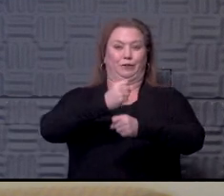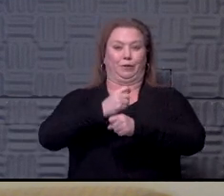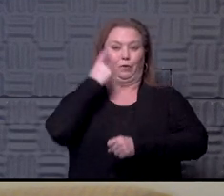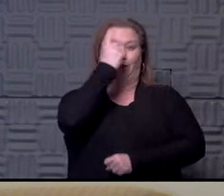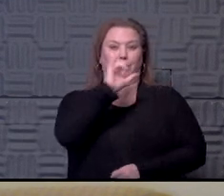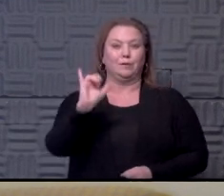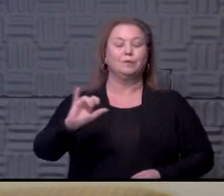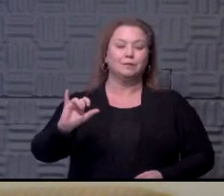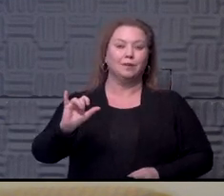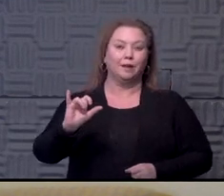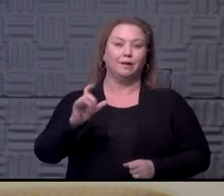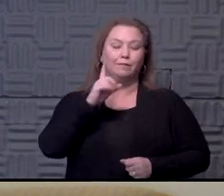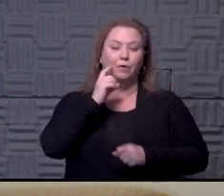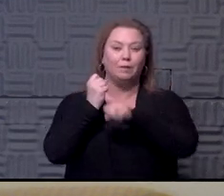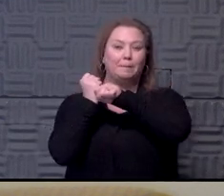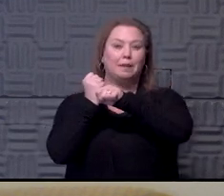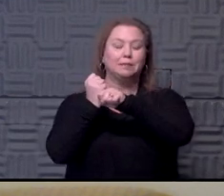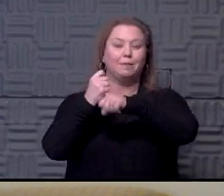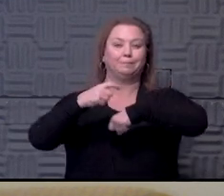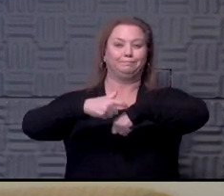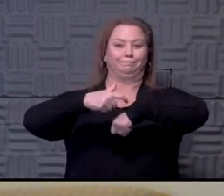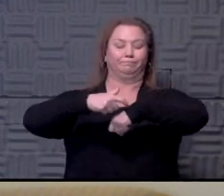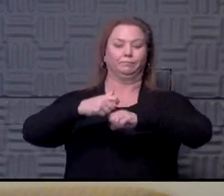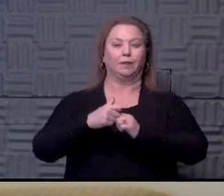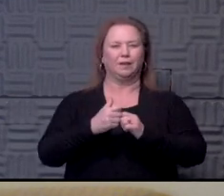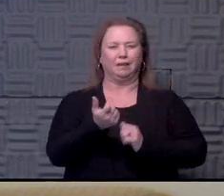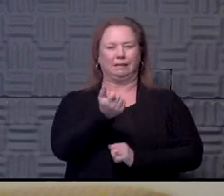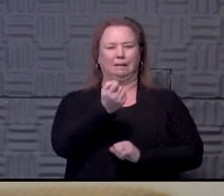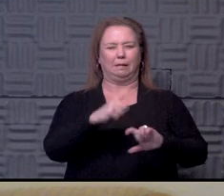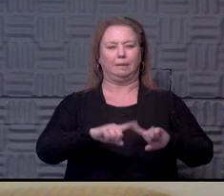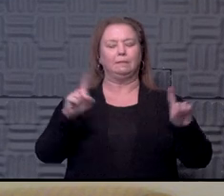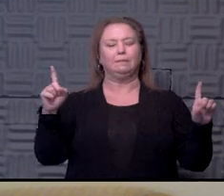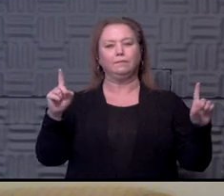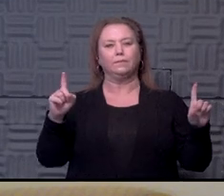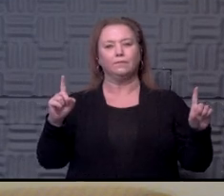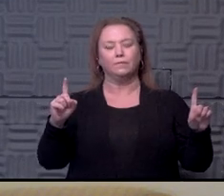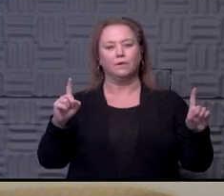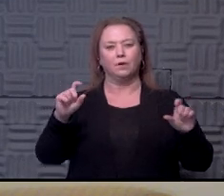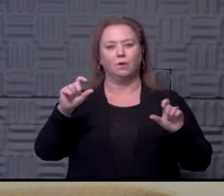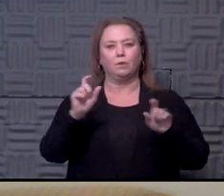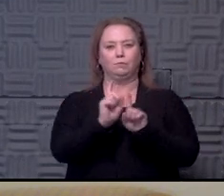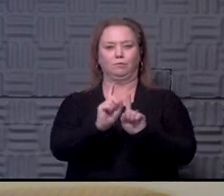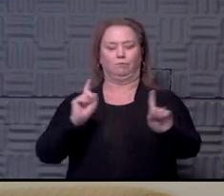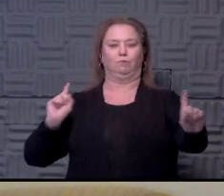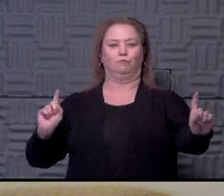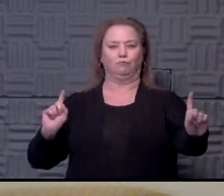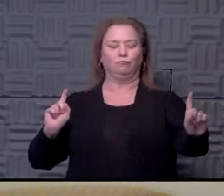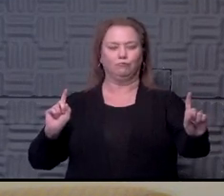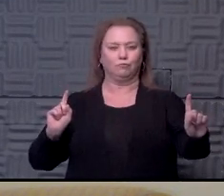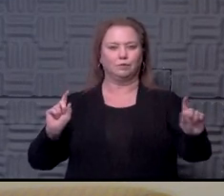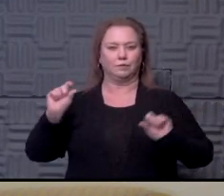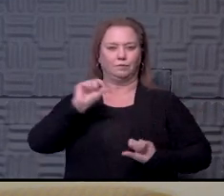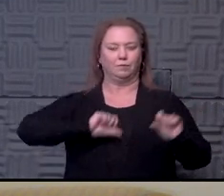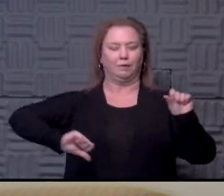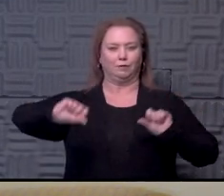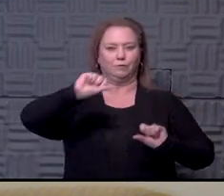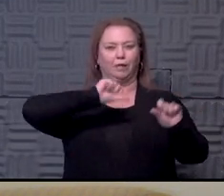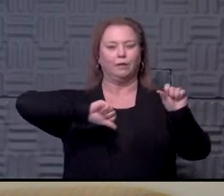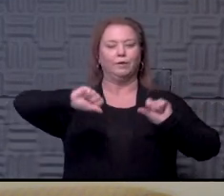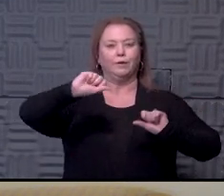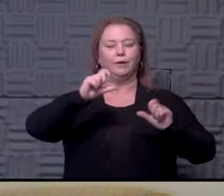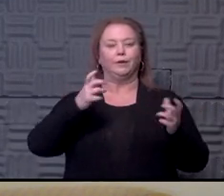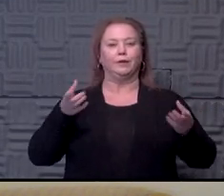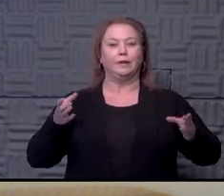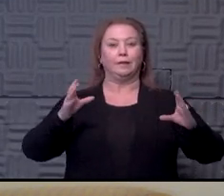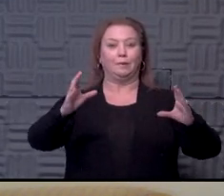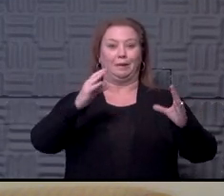there are a lot of things that are a little bit different. We are definitely social distancing. Even the